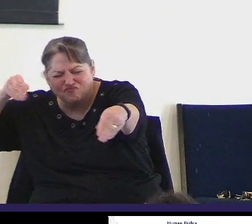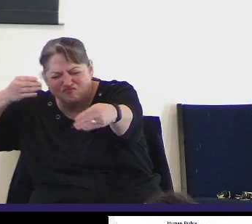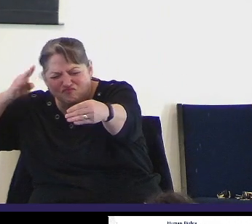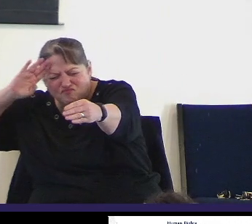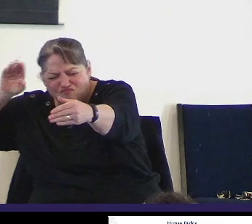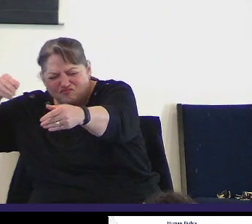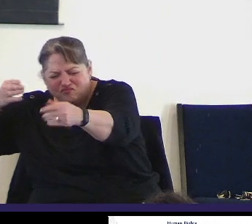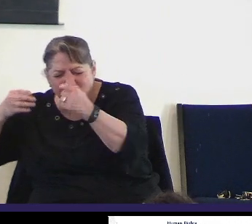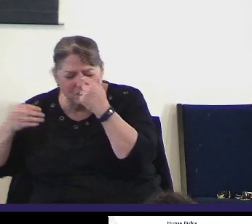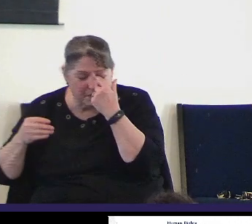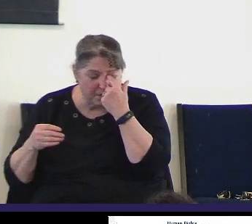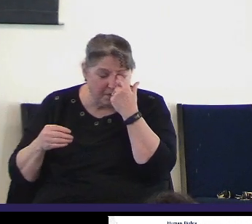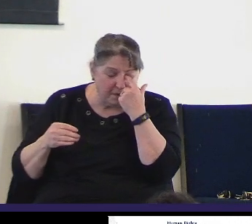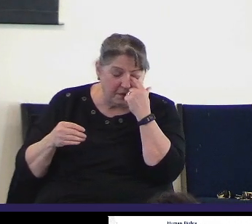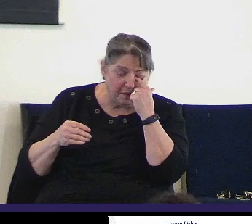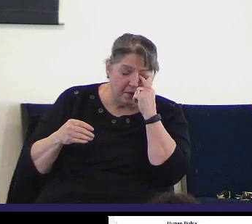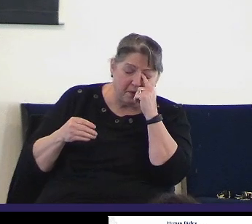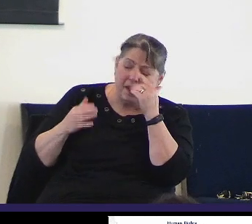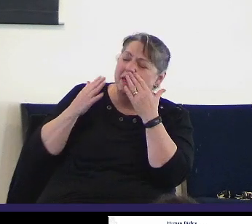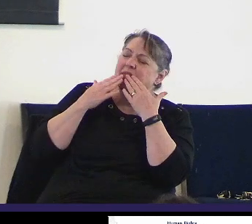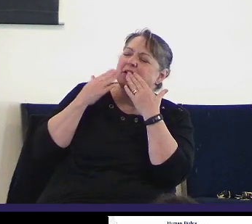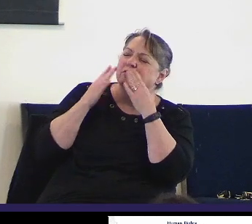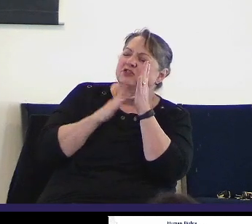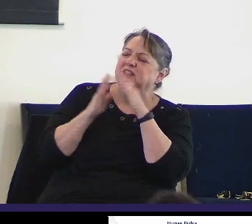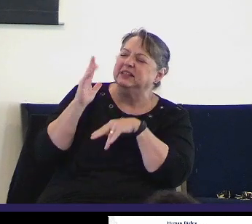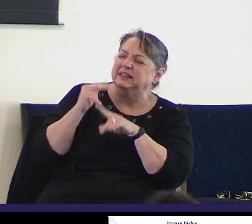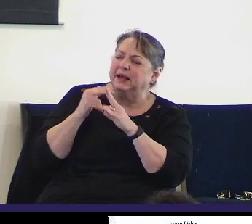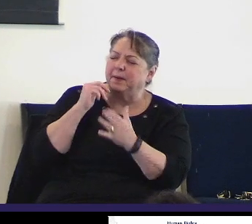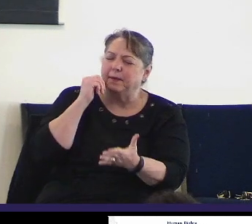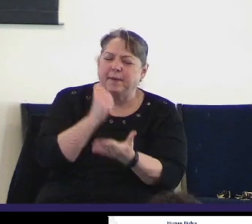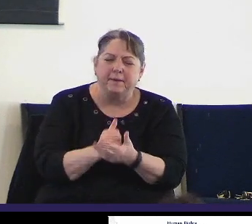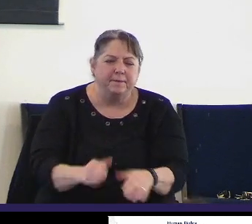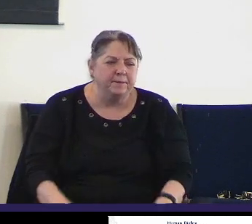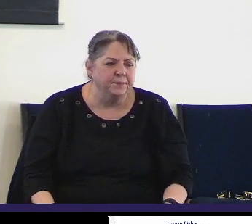we're at in our walk with You. We pray and we thank You in Jesus' name. Amen.